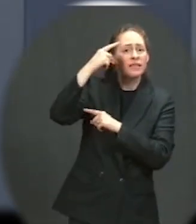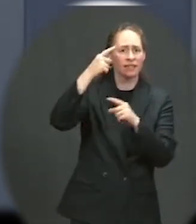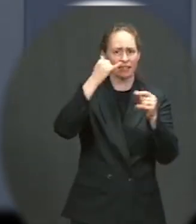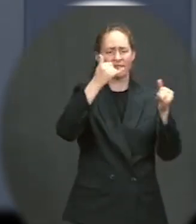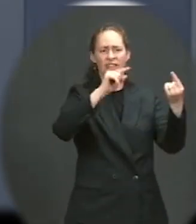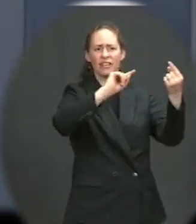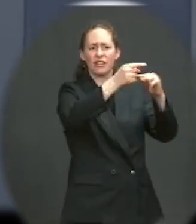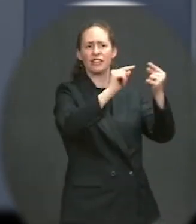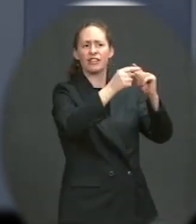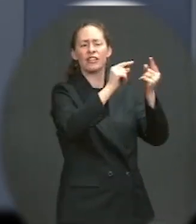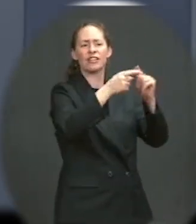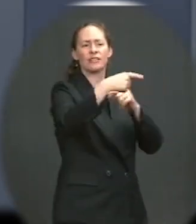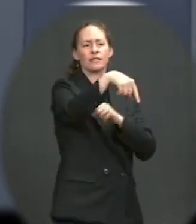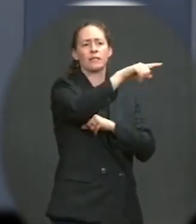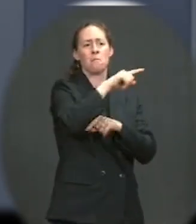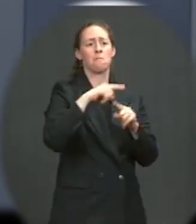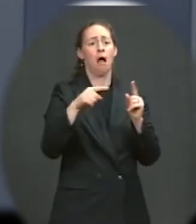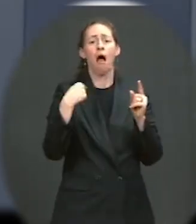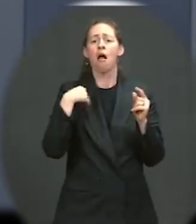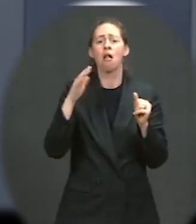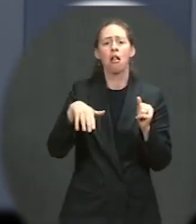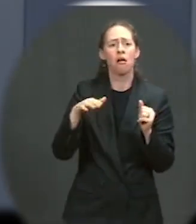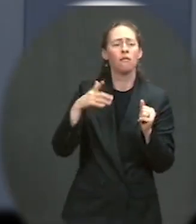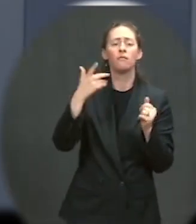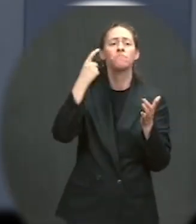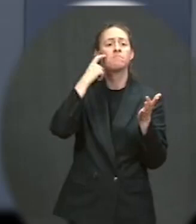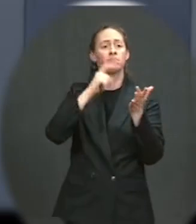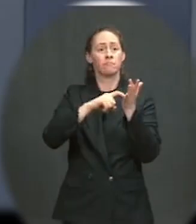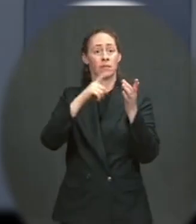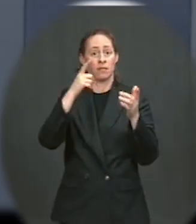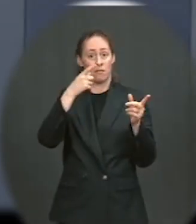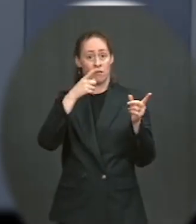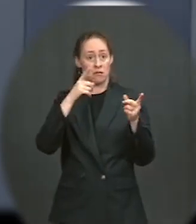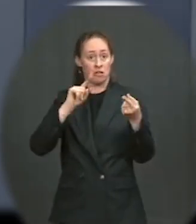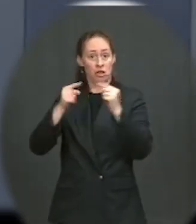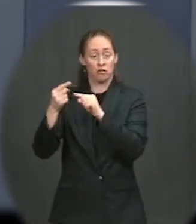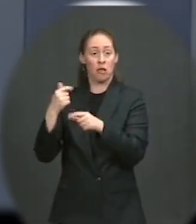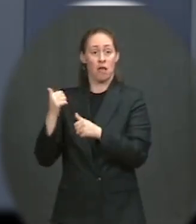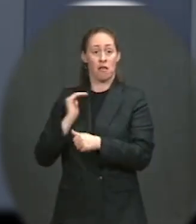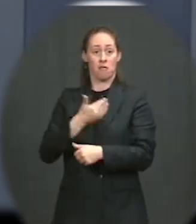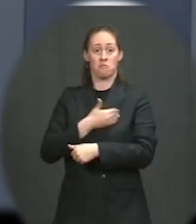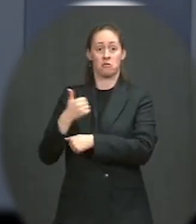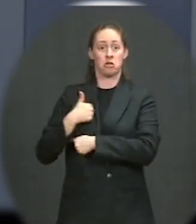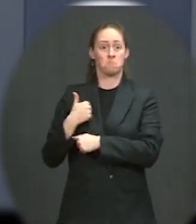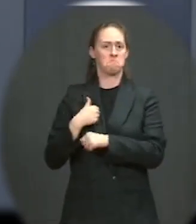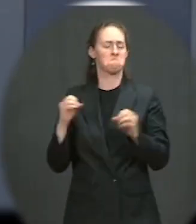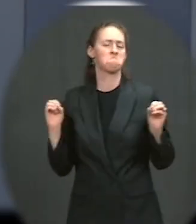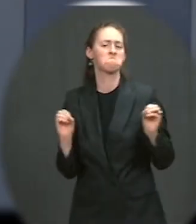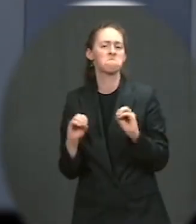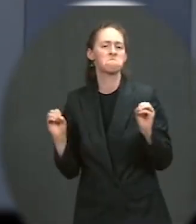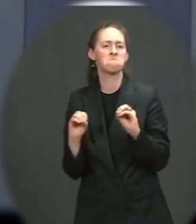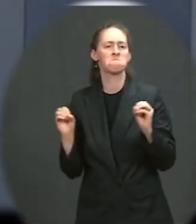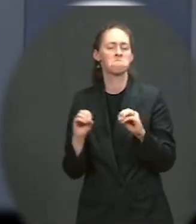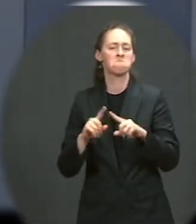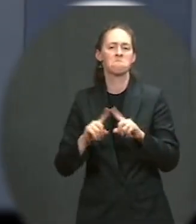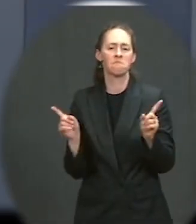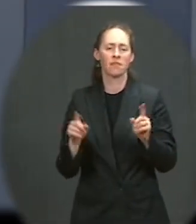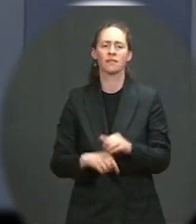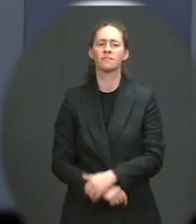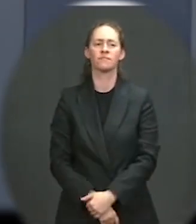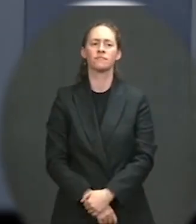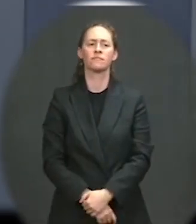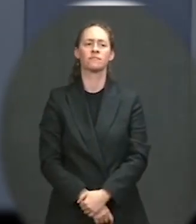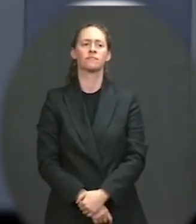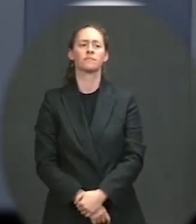military presence since February 2020. And we also assess that had we not begun to draw down, violence would have increased